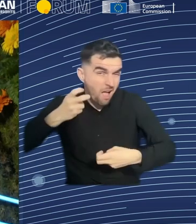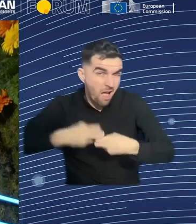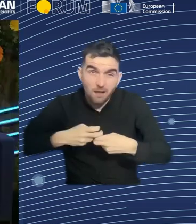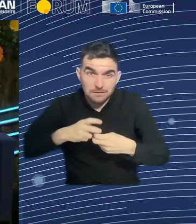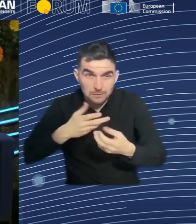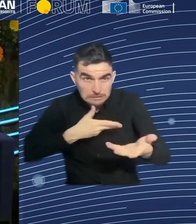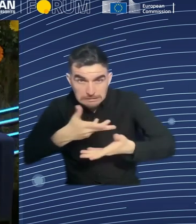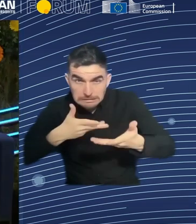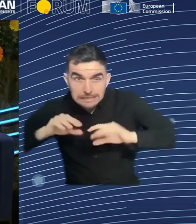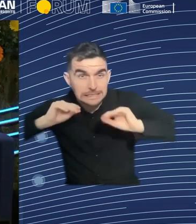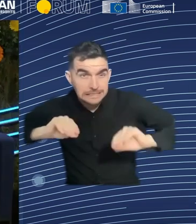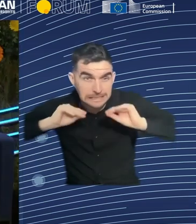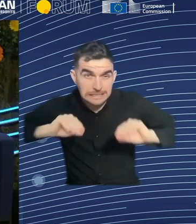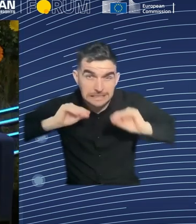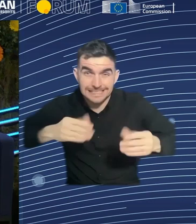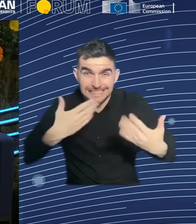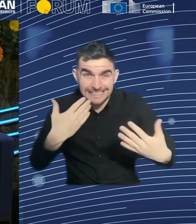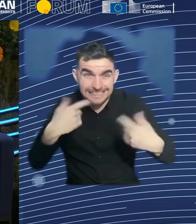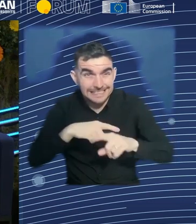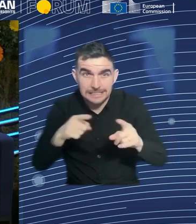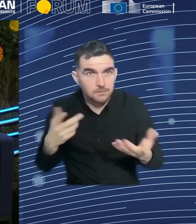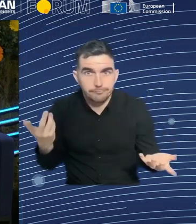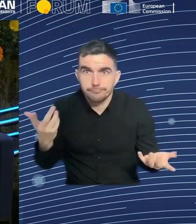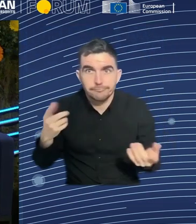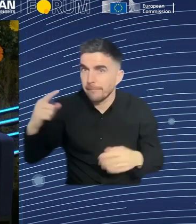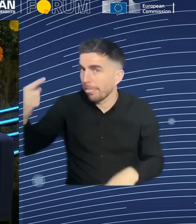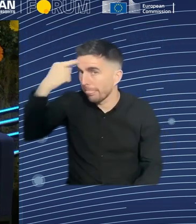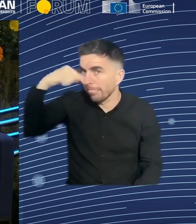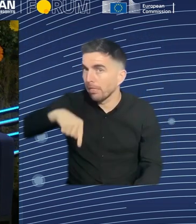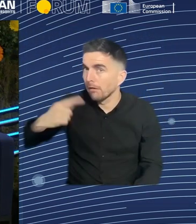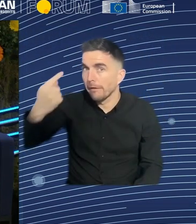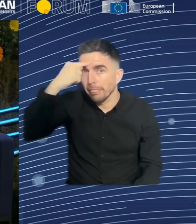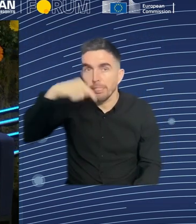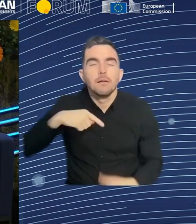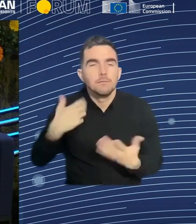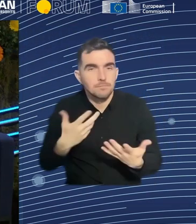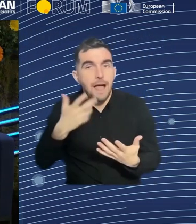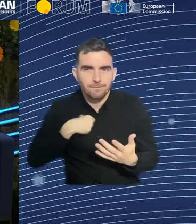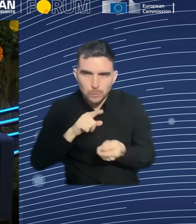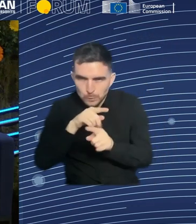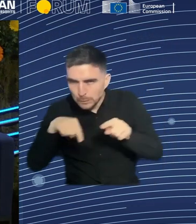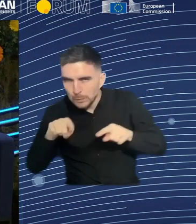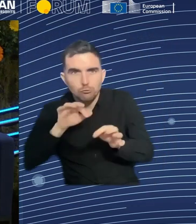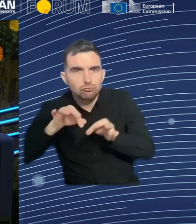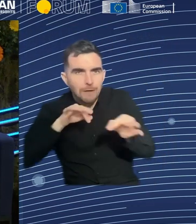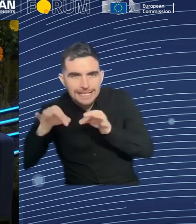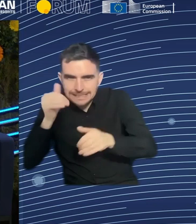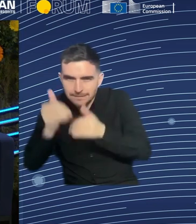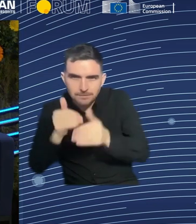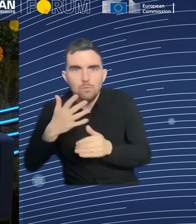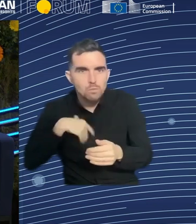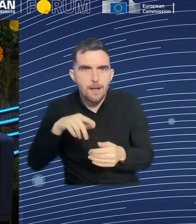Well, the second thing is, I think, we have a lot of